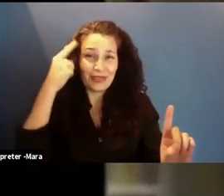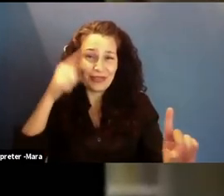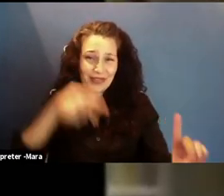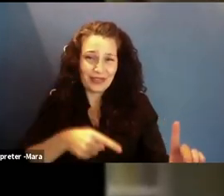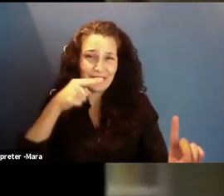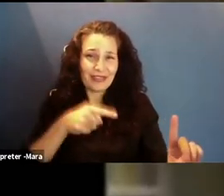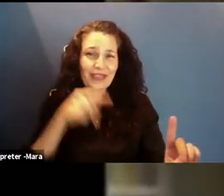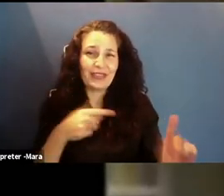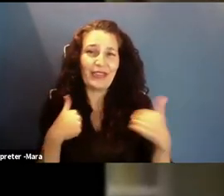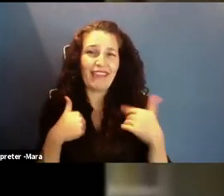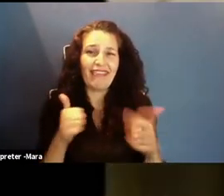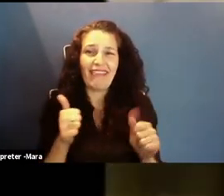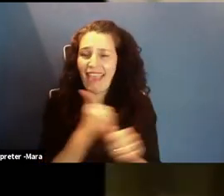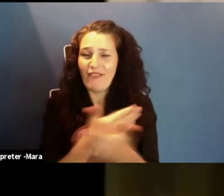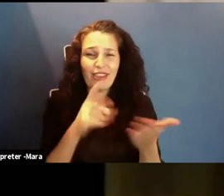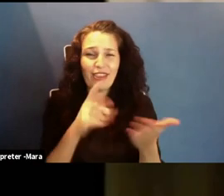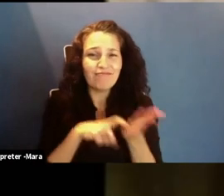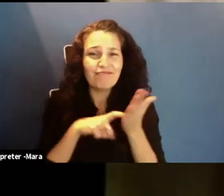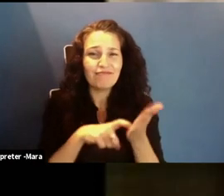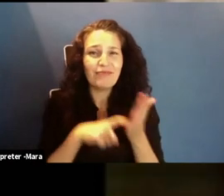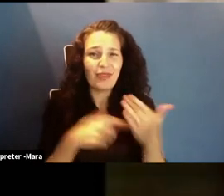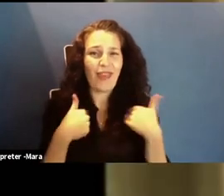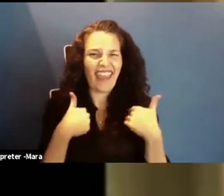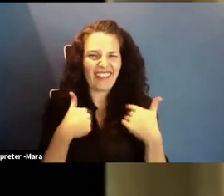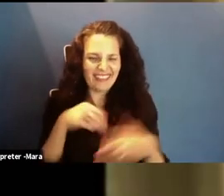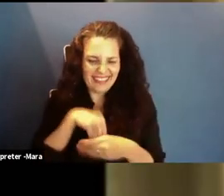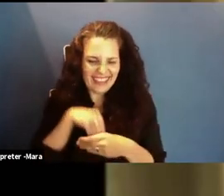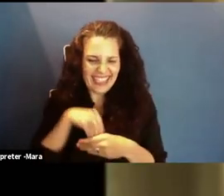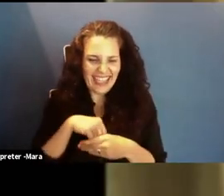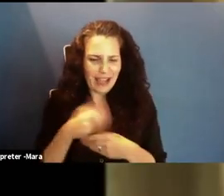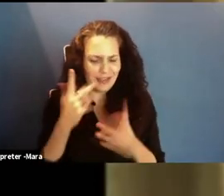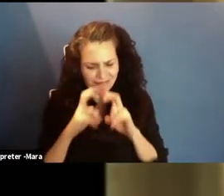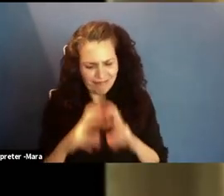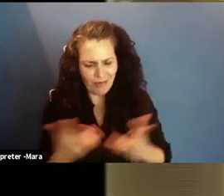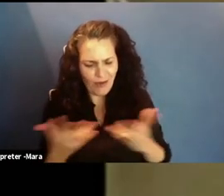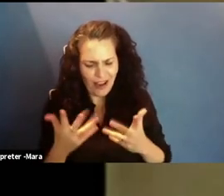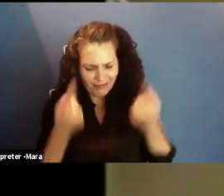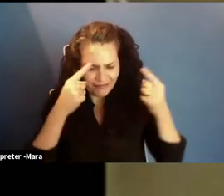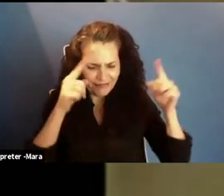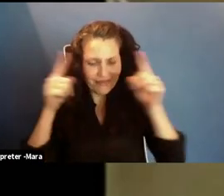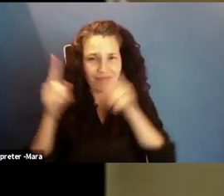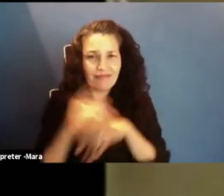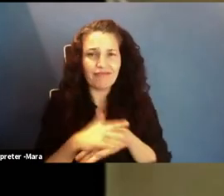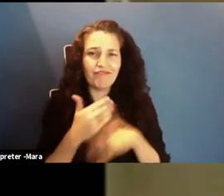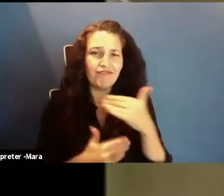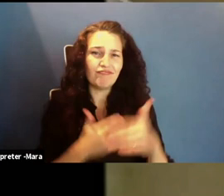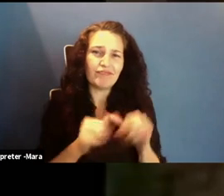You. got what it takes. Look inside of you. Rolling with the punches.